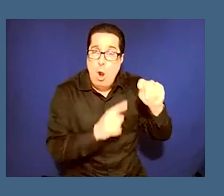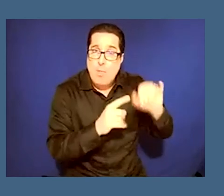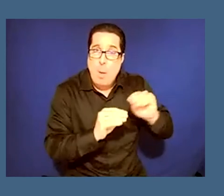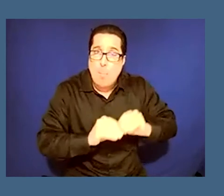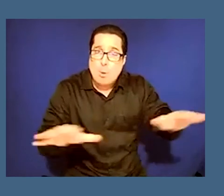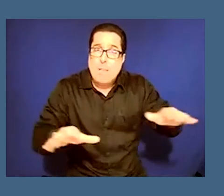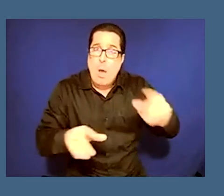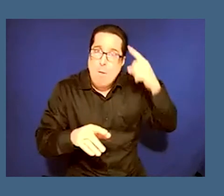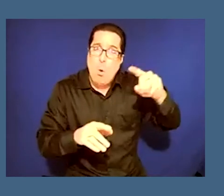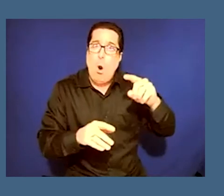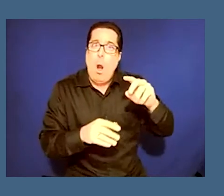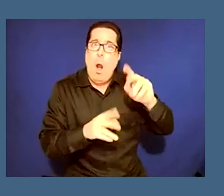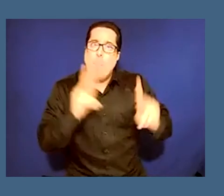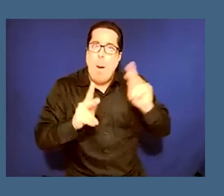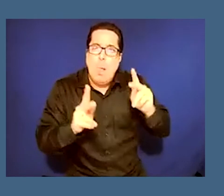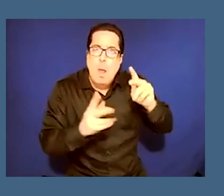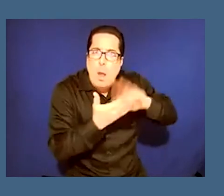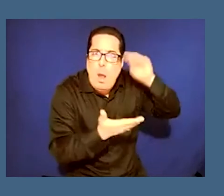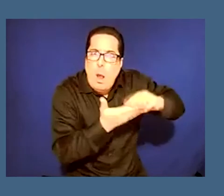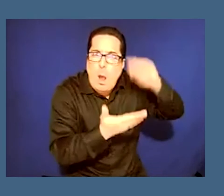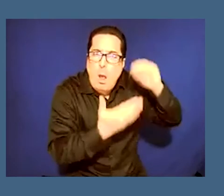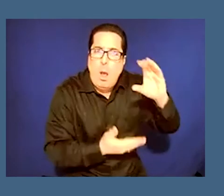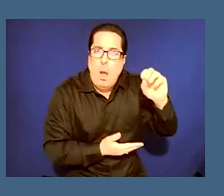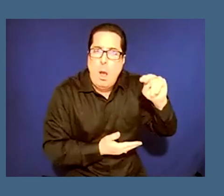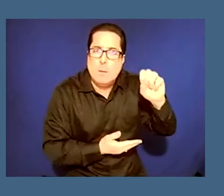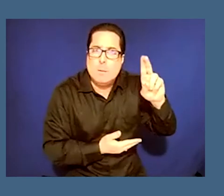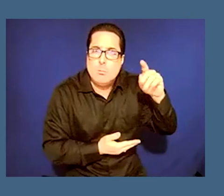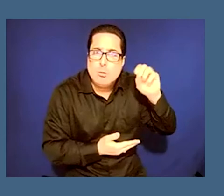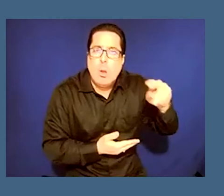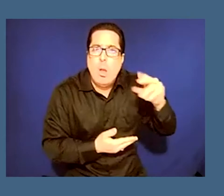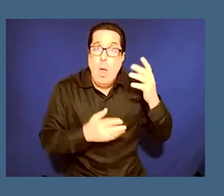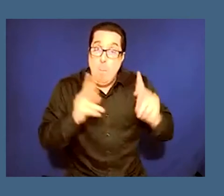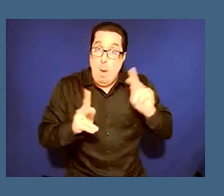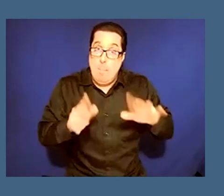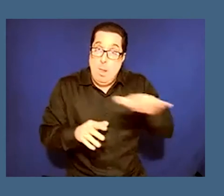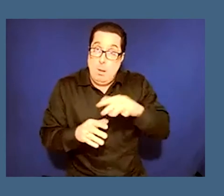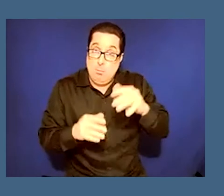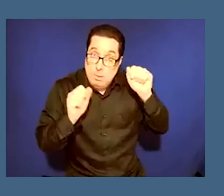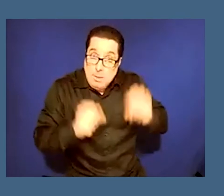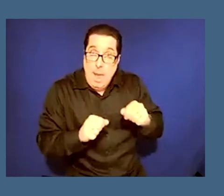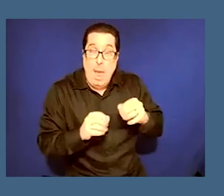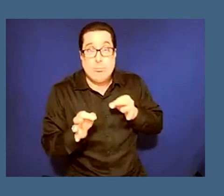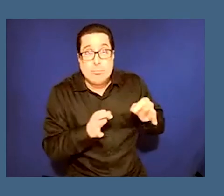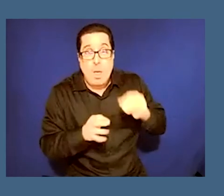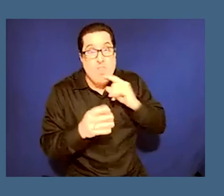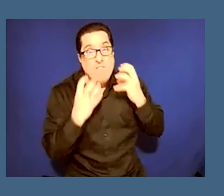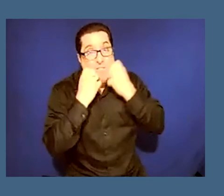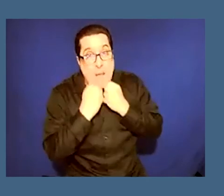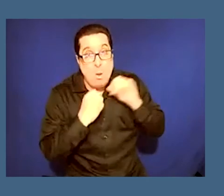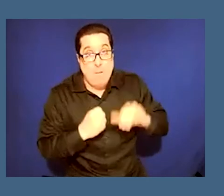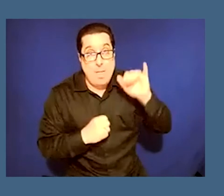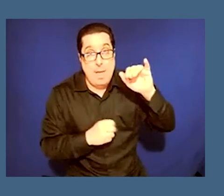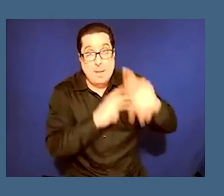consumption is there a different way in which the public ascribes a kind of value to that art if it happens to